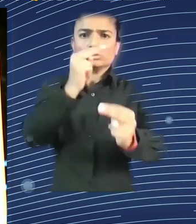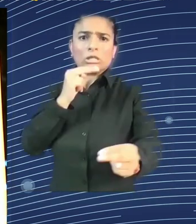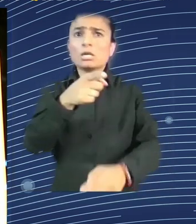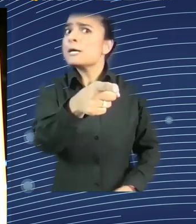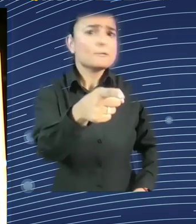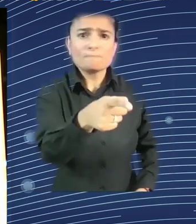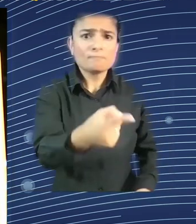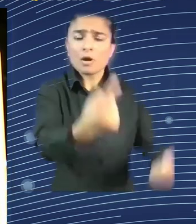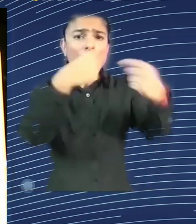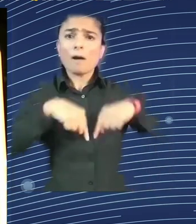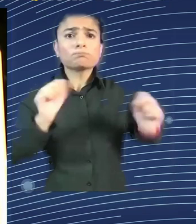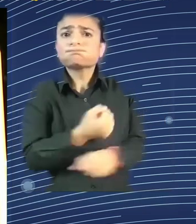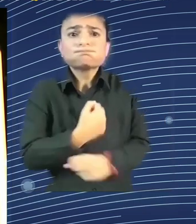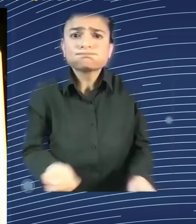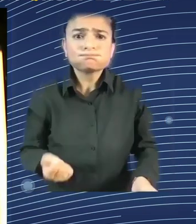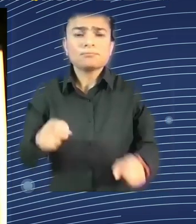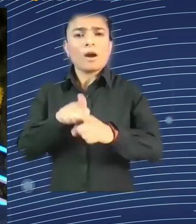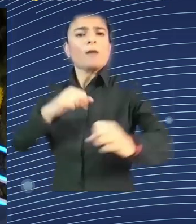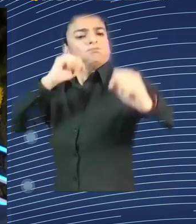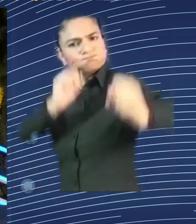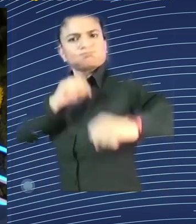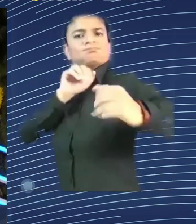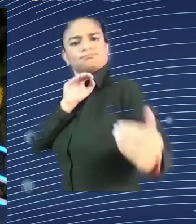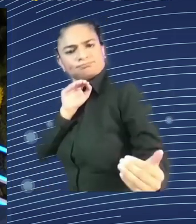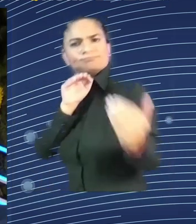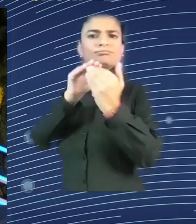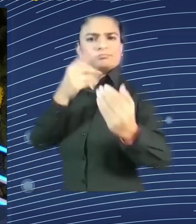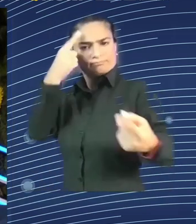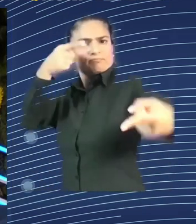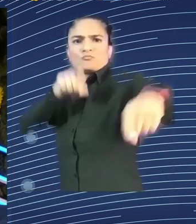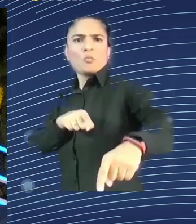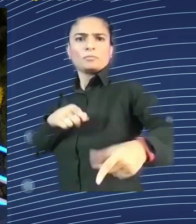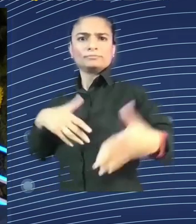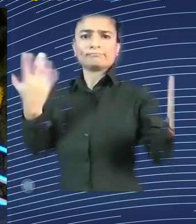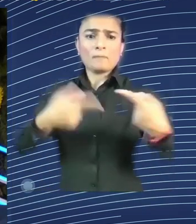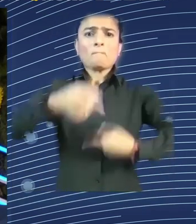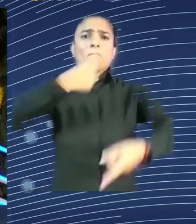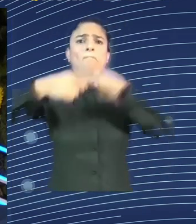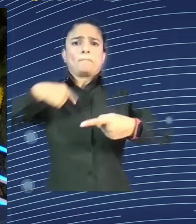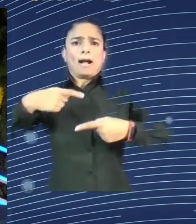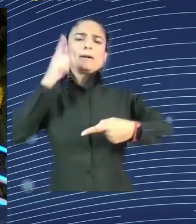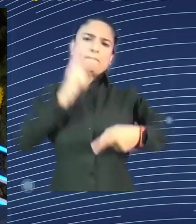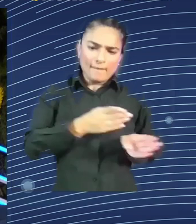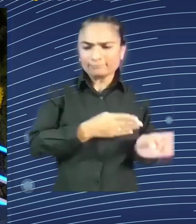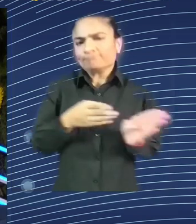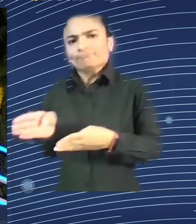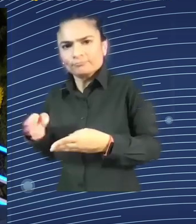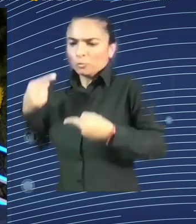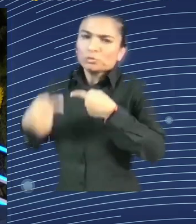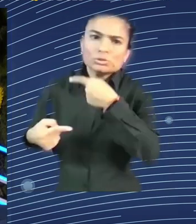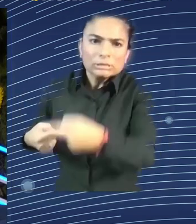to the normal procedure. Mr. Spallantuck, I have a question for you from the Slido field that I quite like.